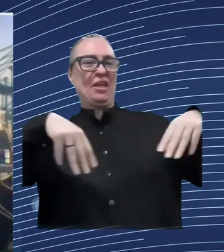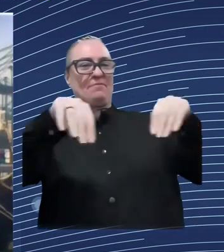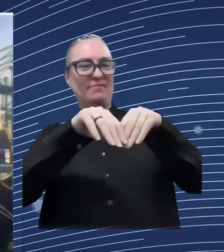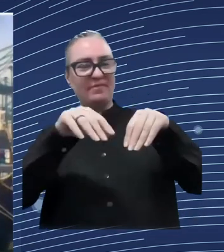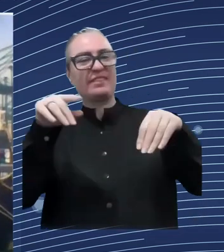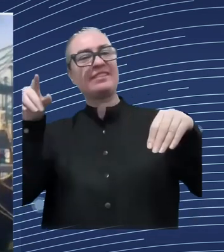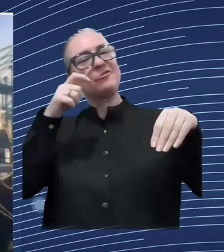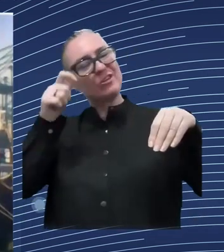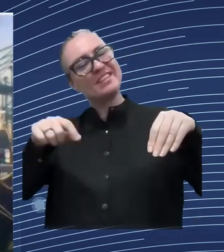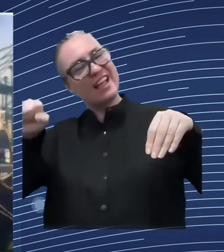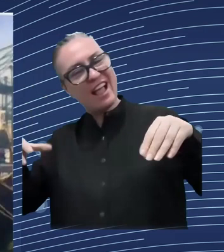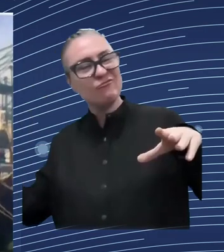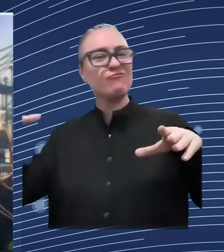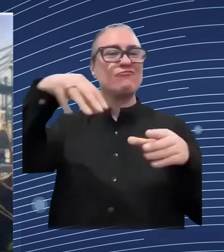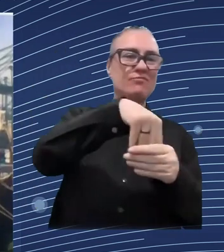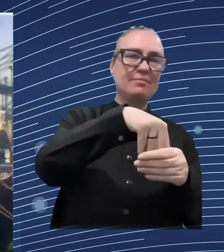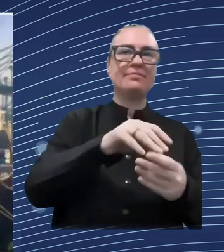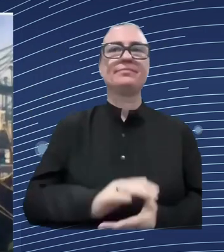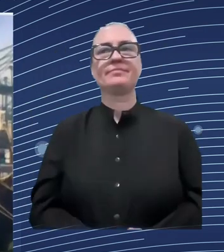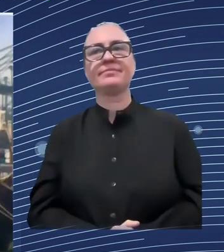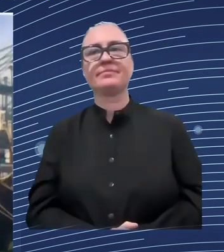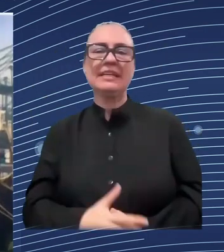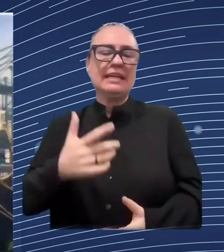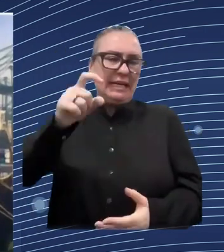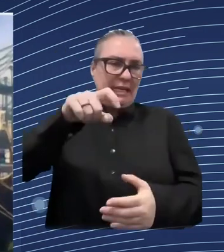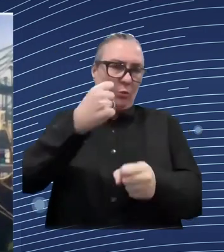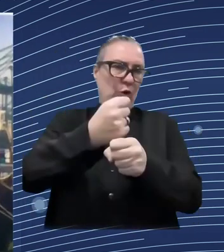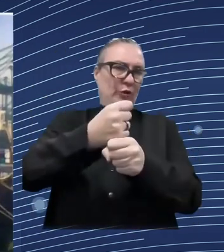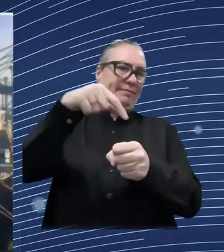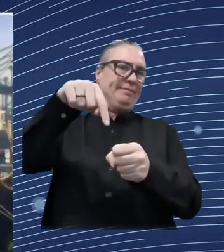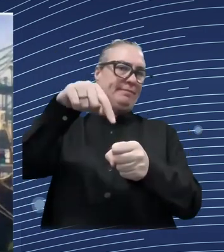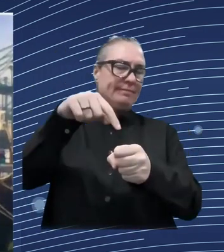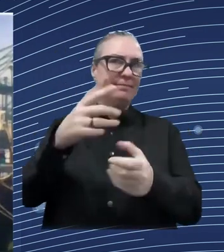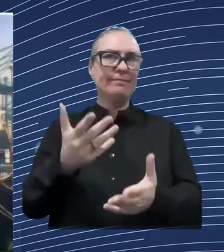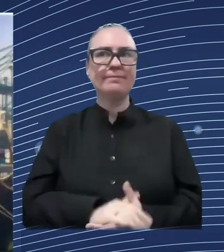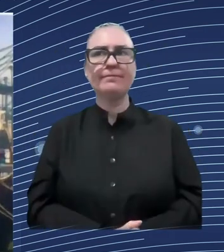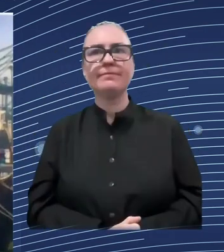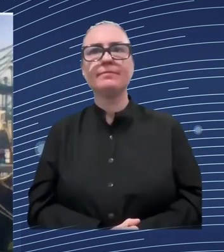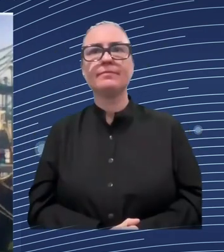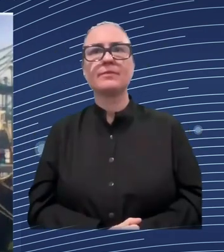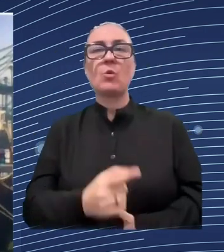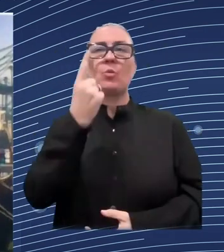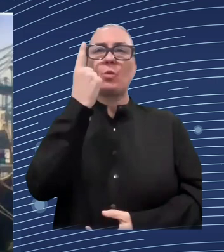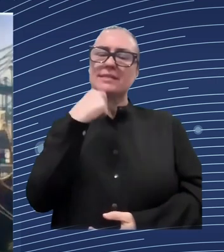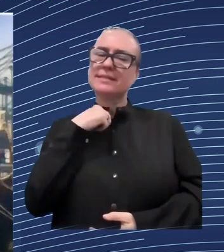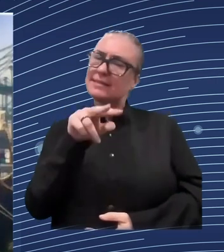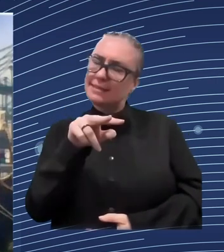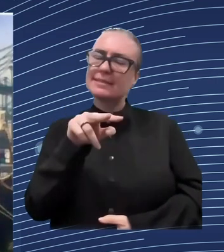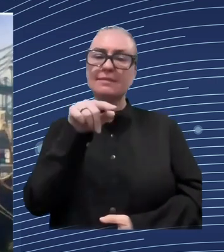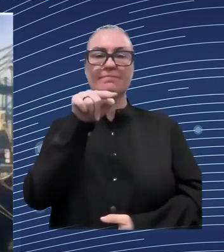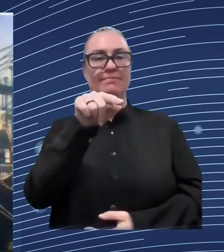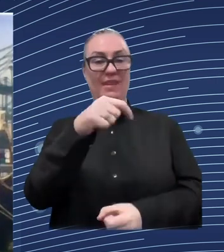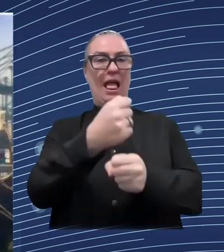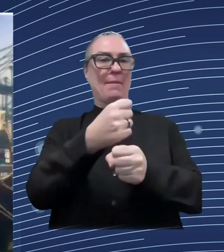key uh challenges that needs to be tackled uh to to see further progress and this is what the report the pro this